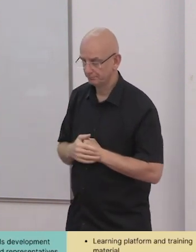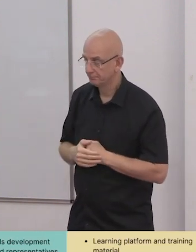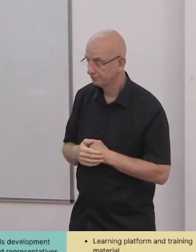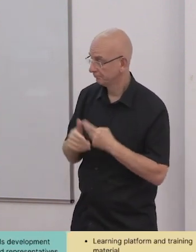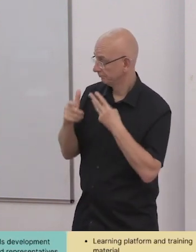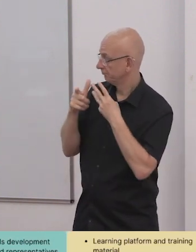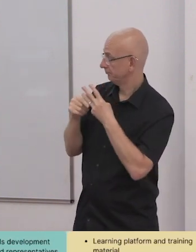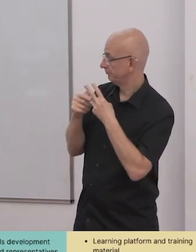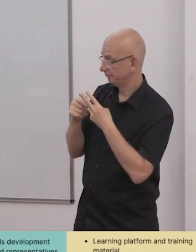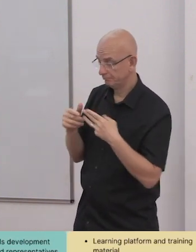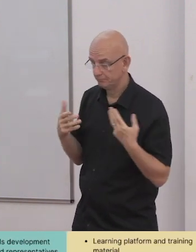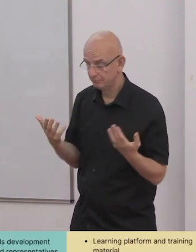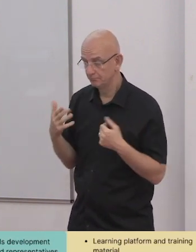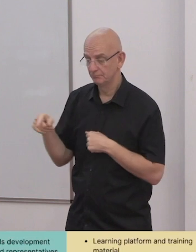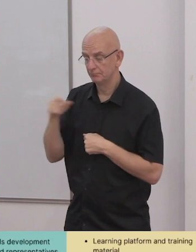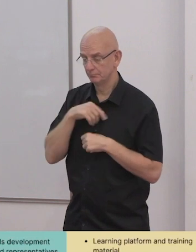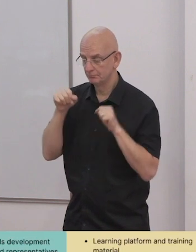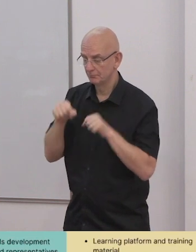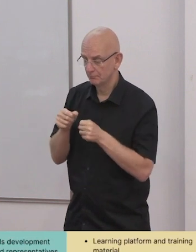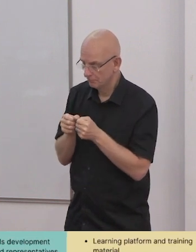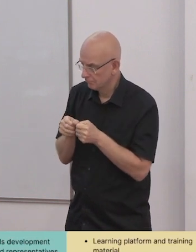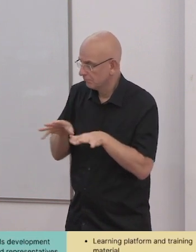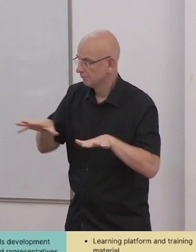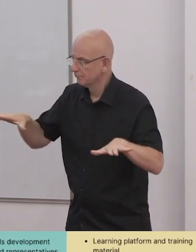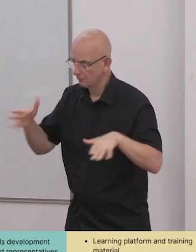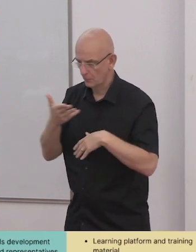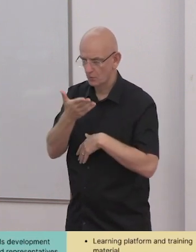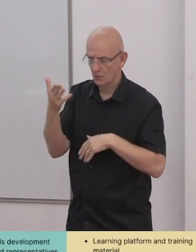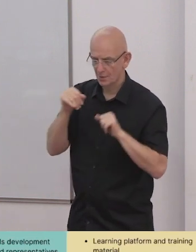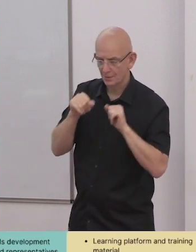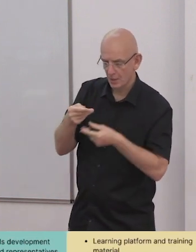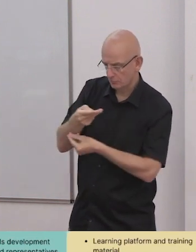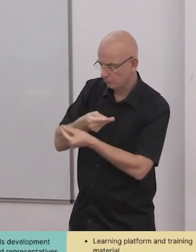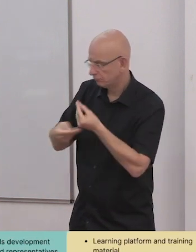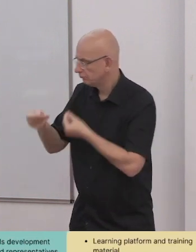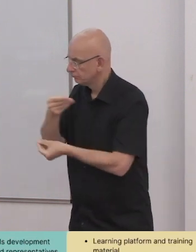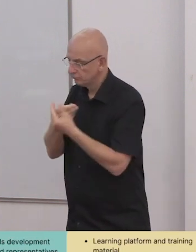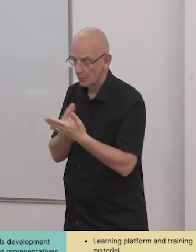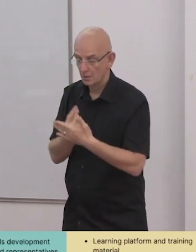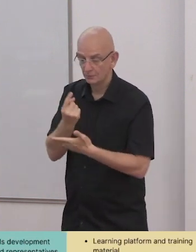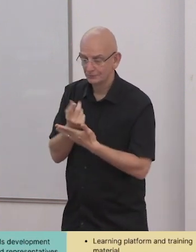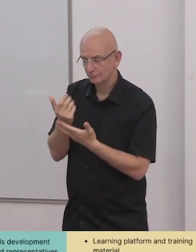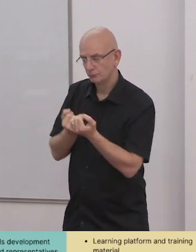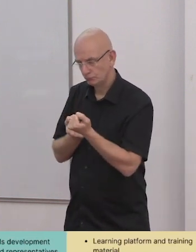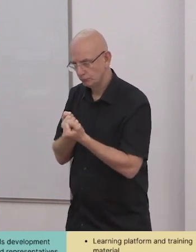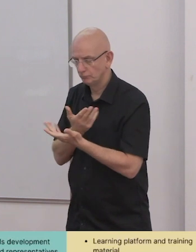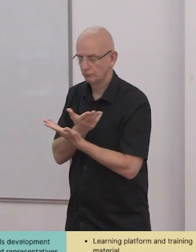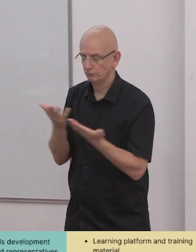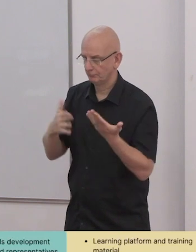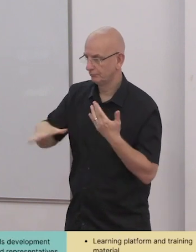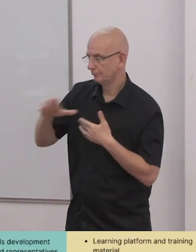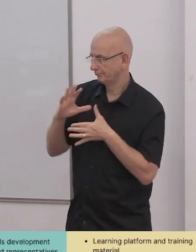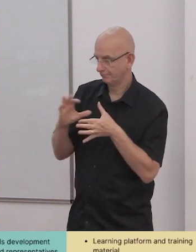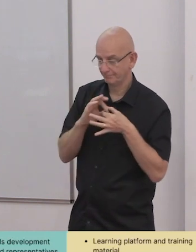work of our members. So we identify and profile good practices to be shared by members.